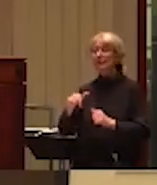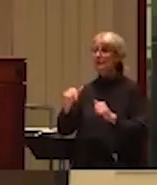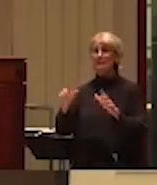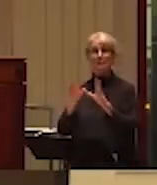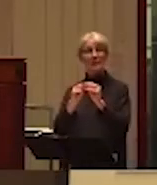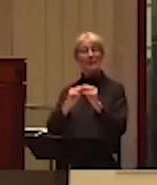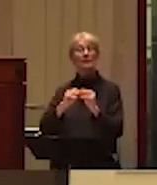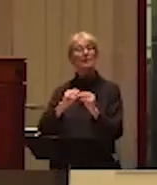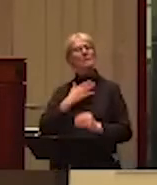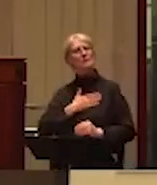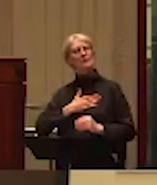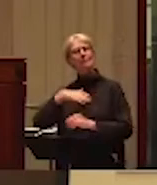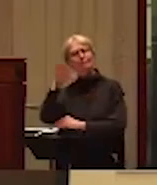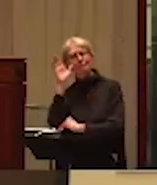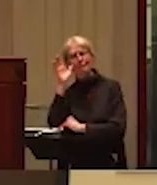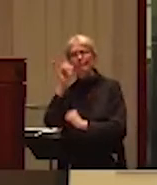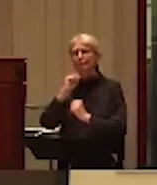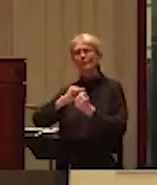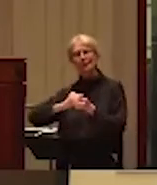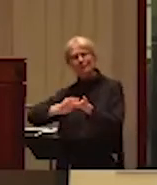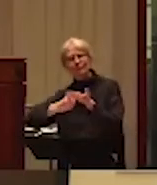meeting of sharing.